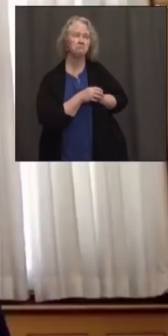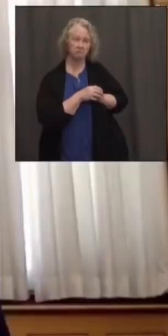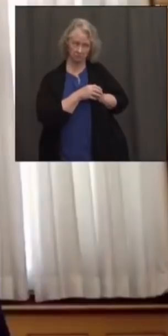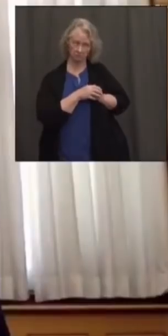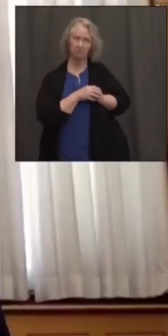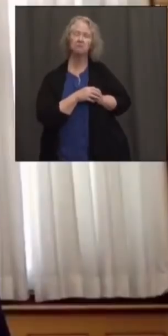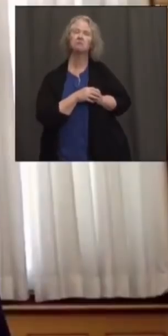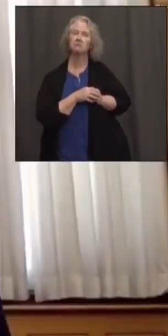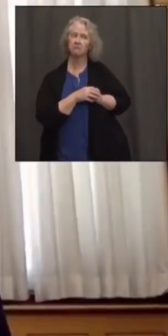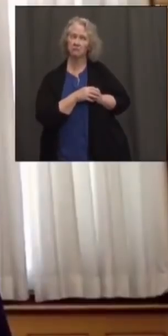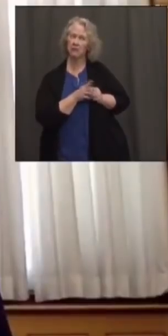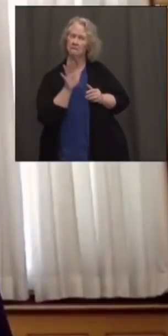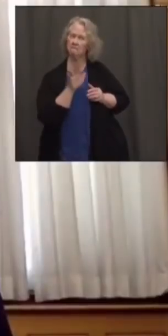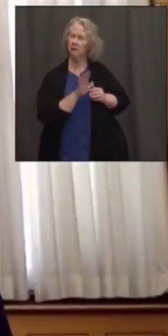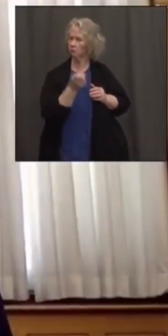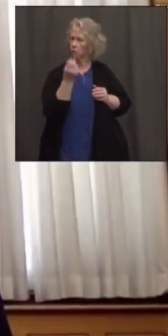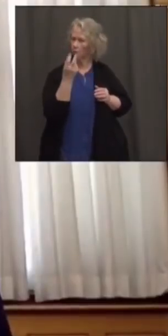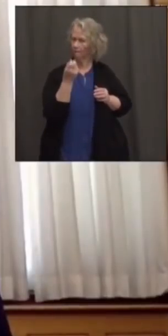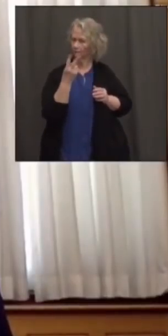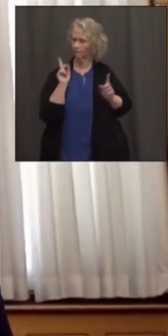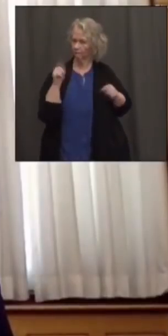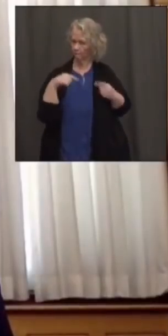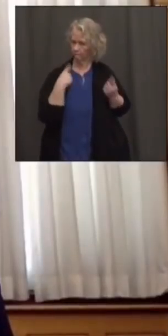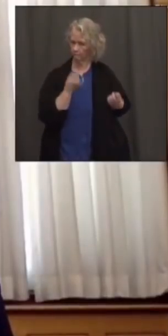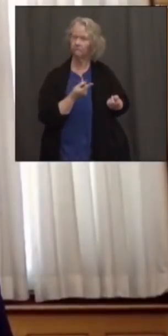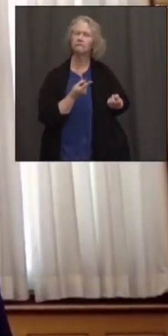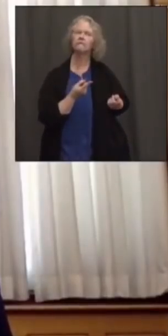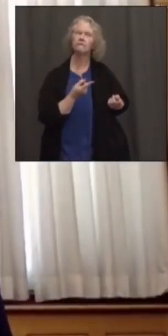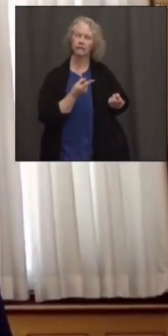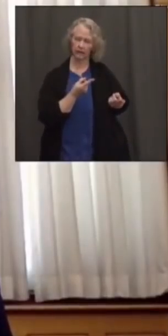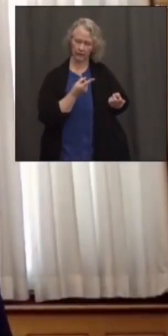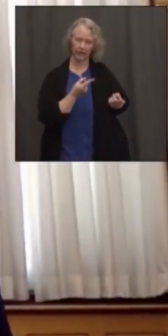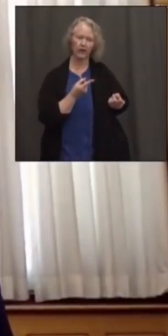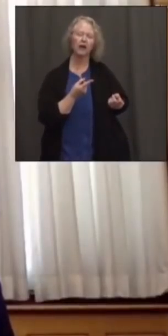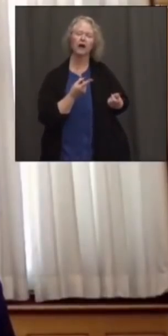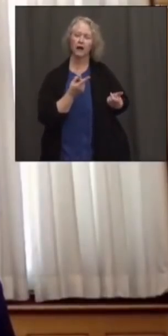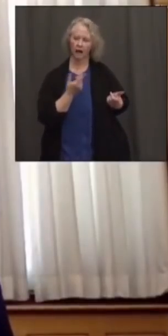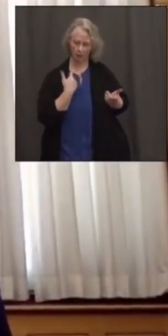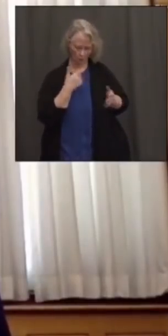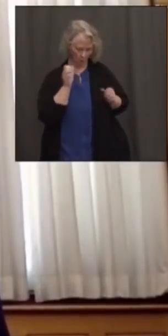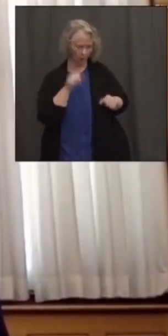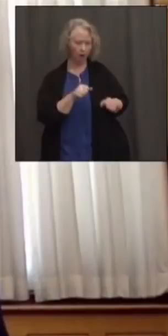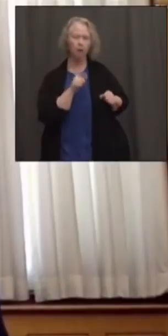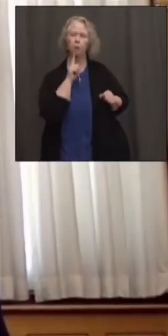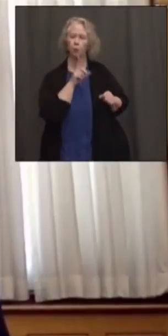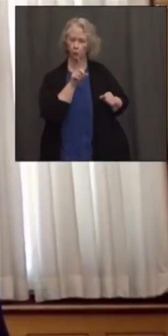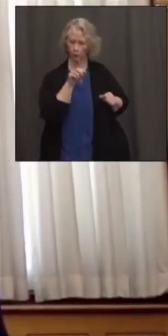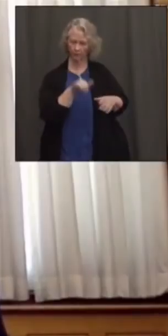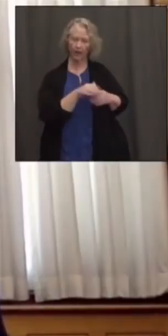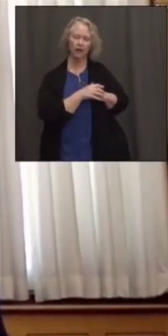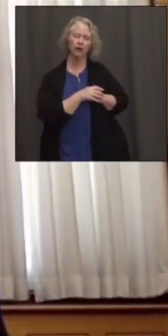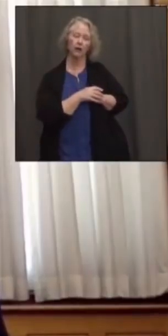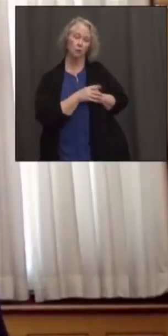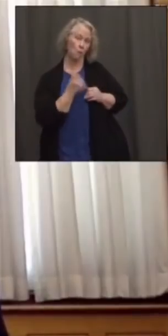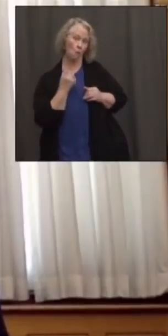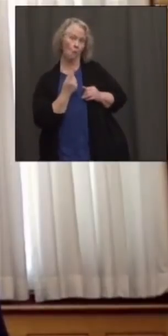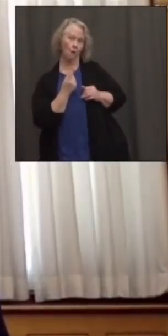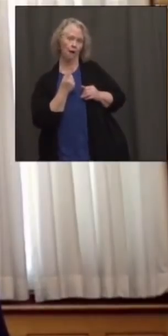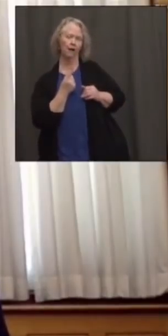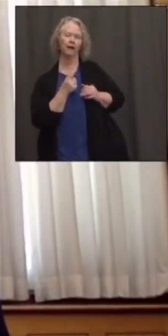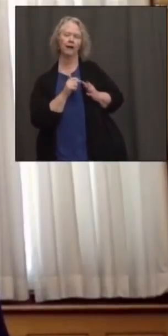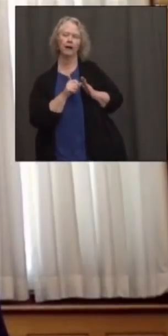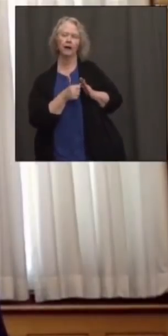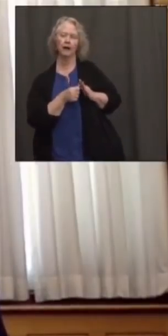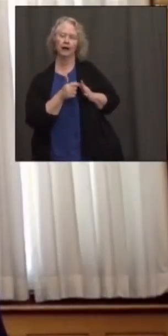we've gotten, think about a dozen requests. We're going to, we're going to fulfill them all. One worth noting is there's a